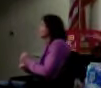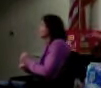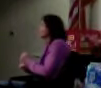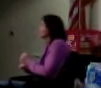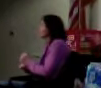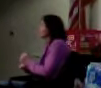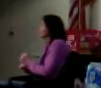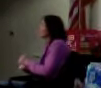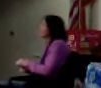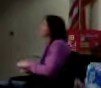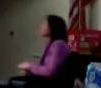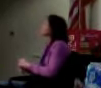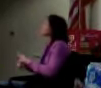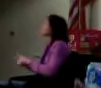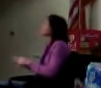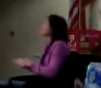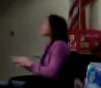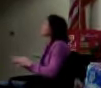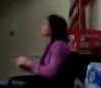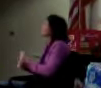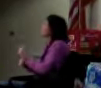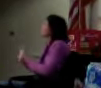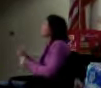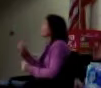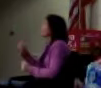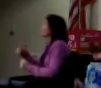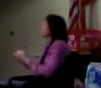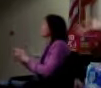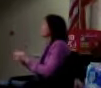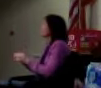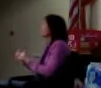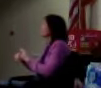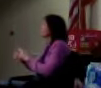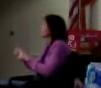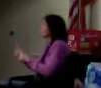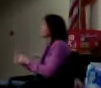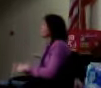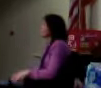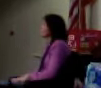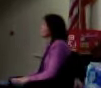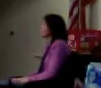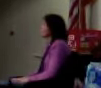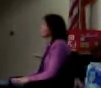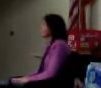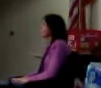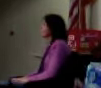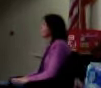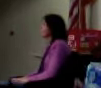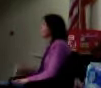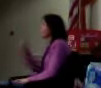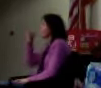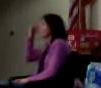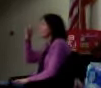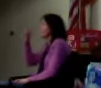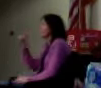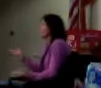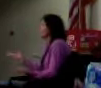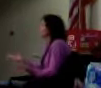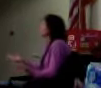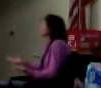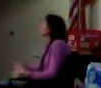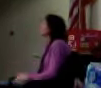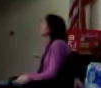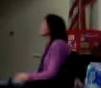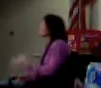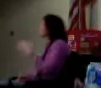random in some ways, that everybody's story is going to be different, much like your food stories were different. And so the idea here is